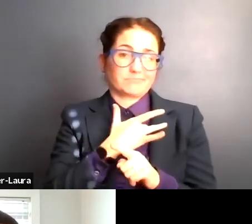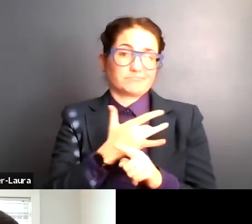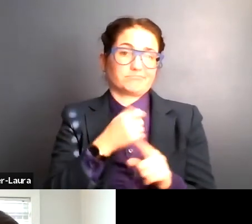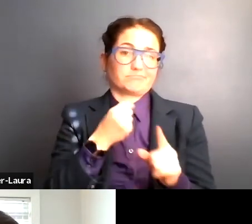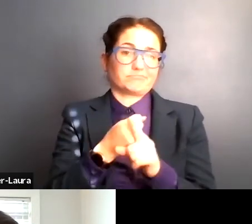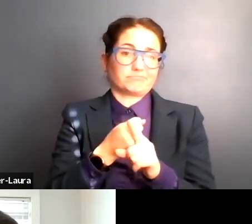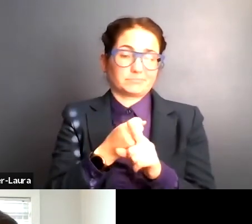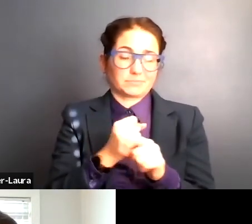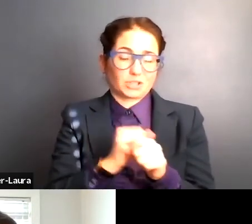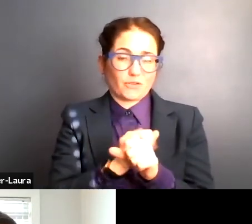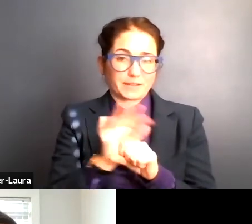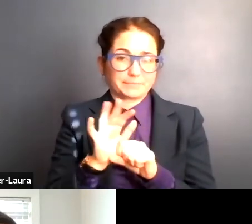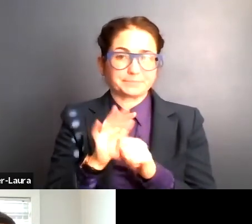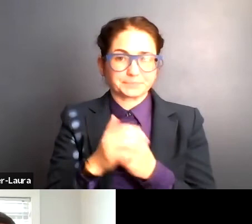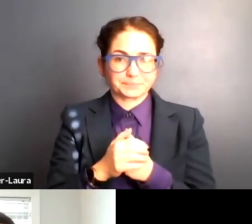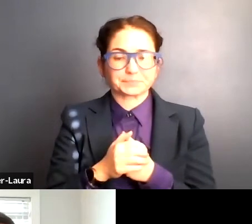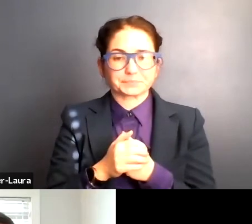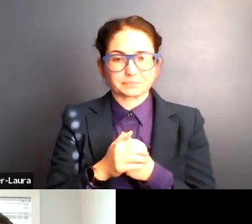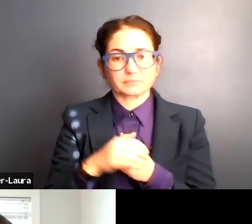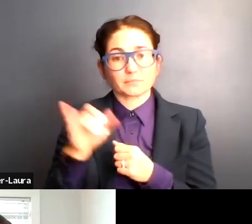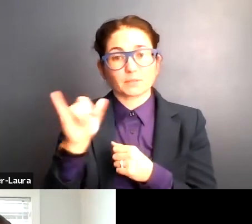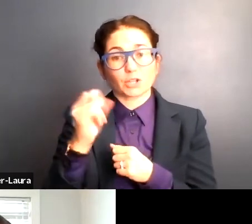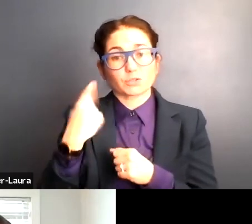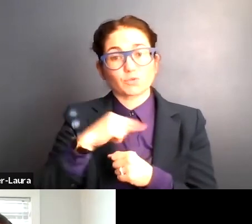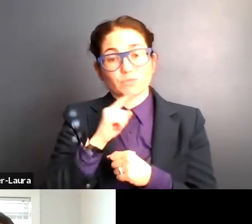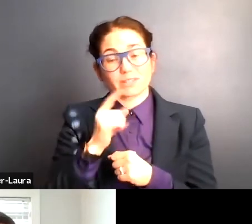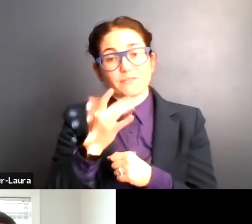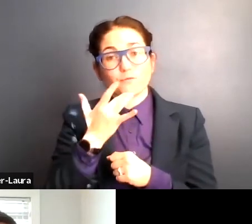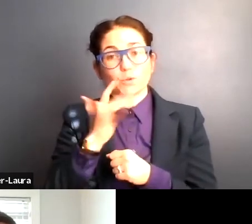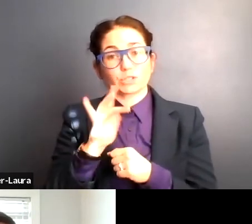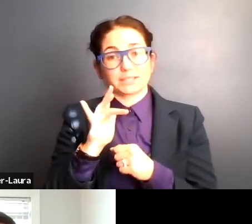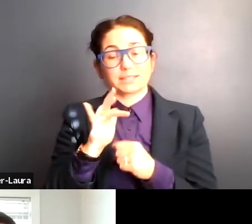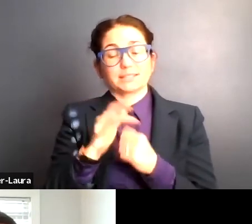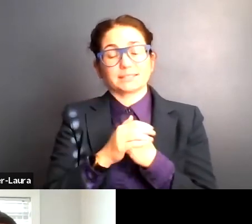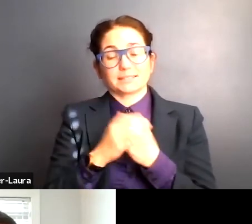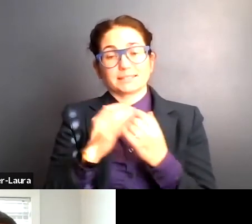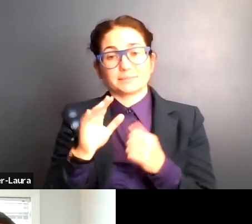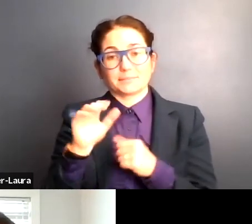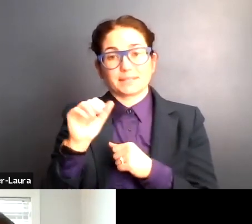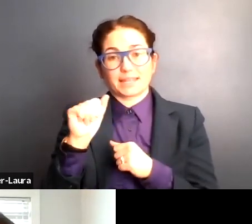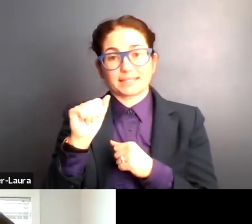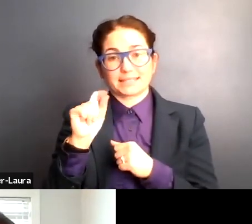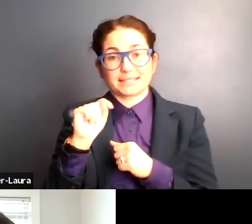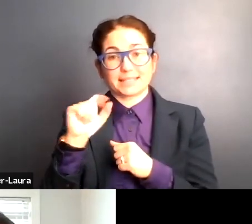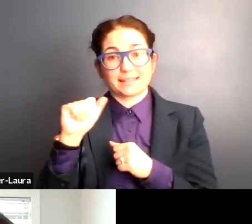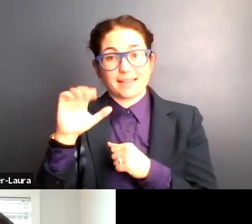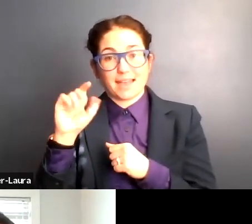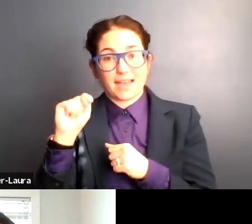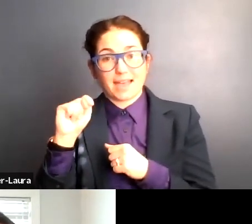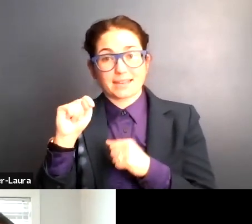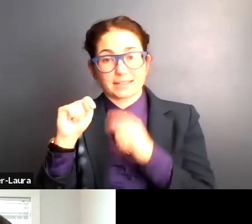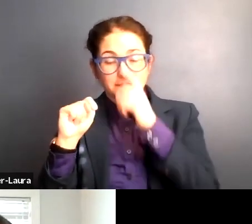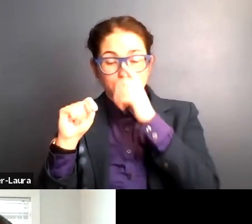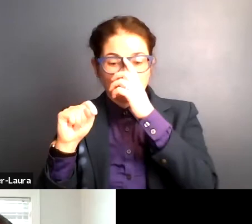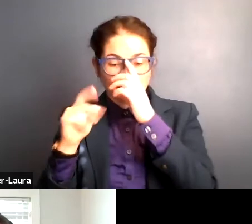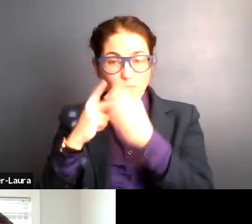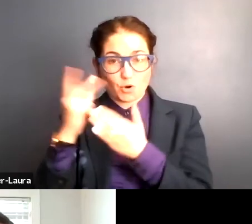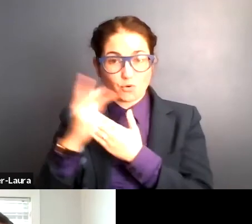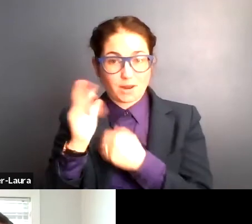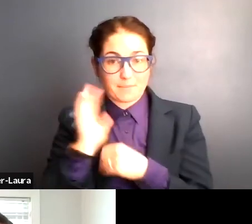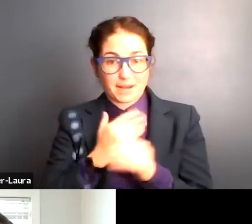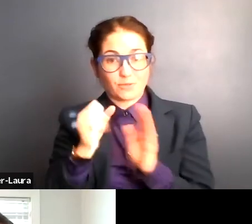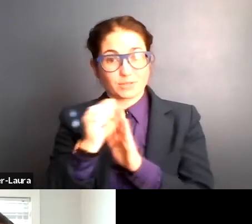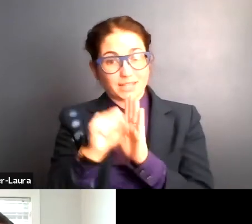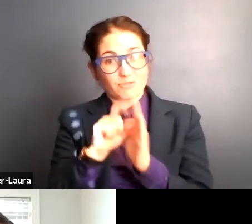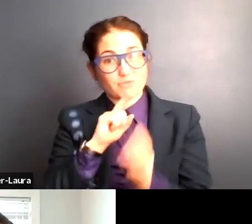of course, we are also incredibly fortunate to be the AT Act program in our state, which is very rare.